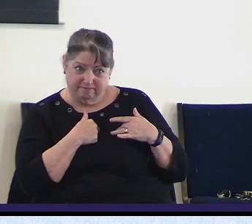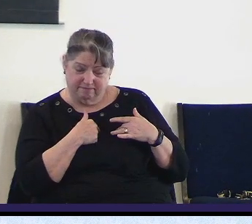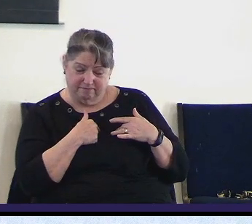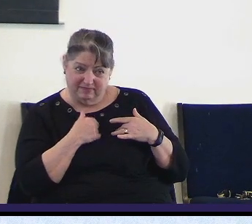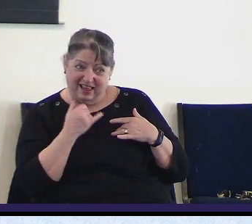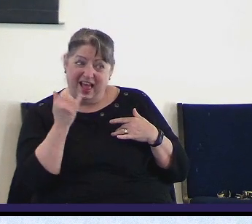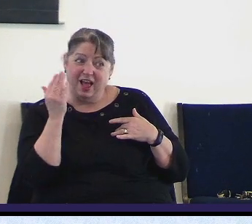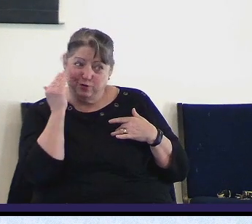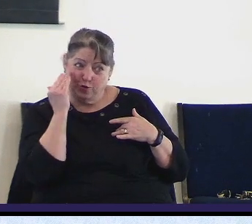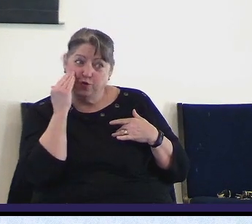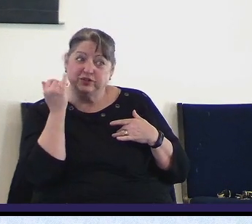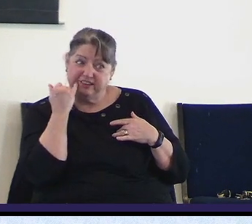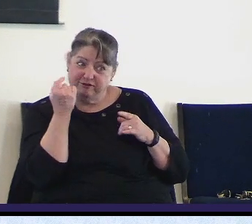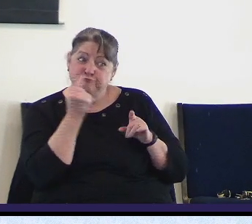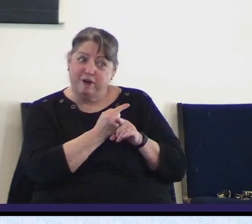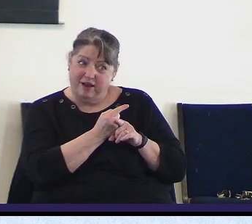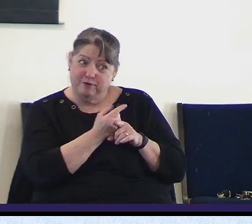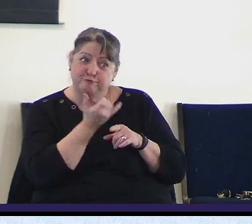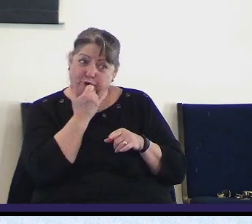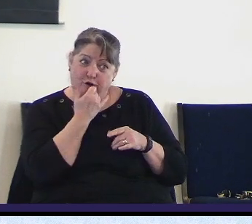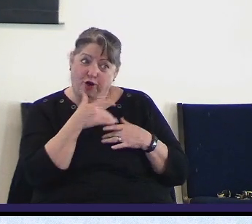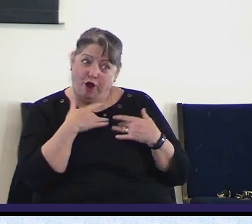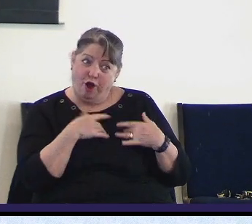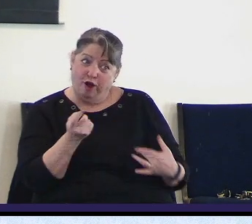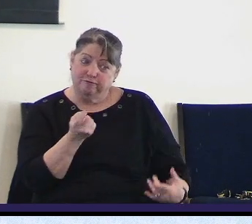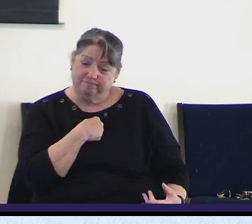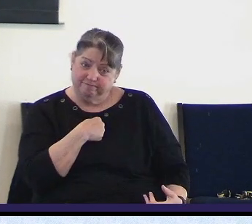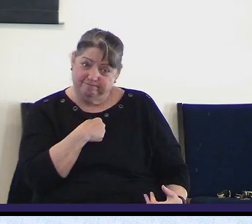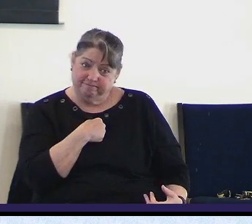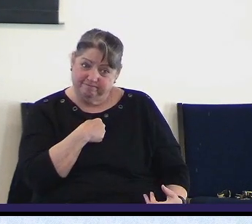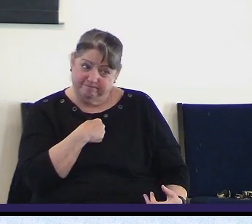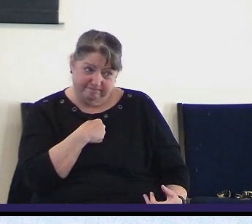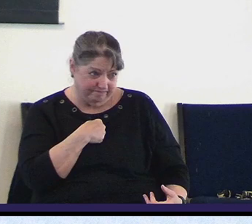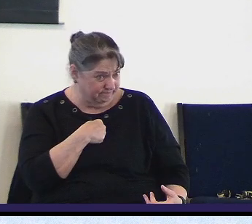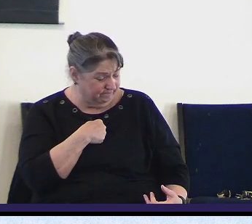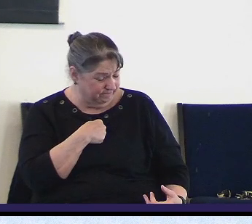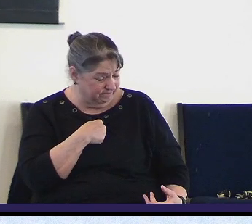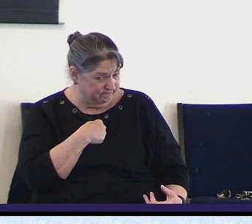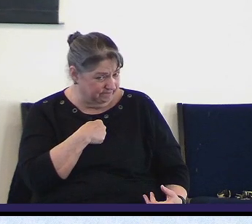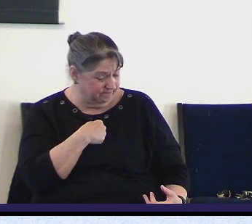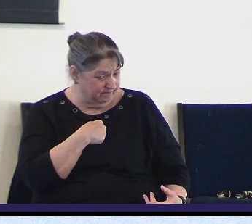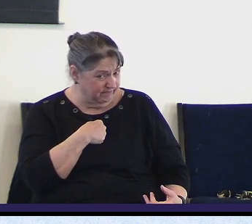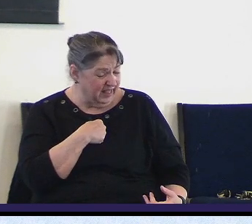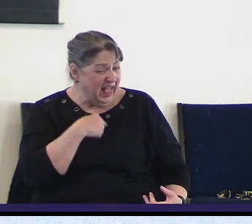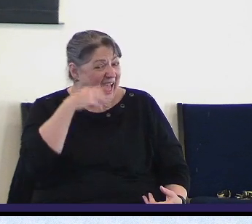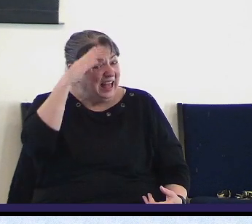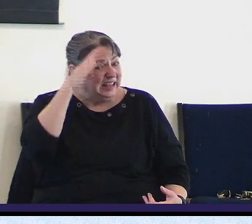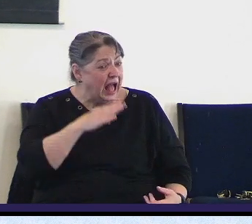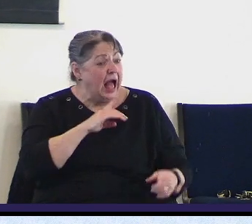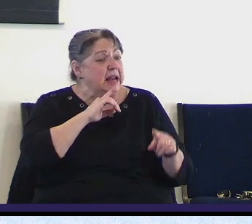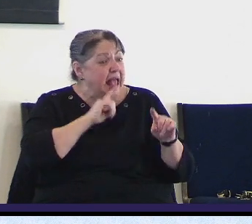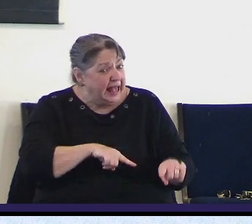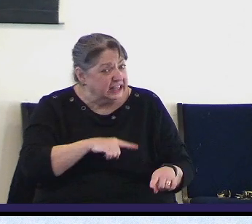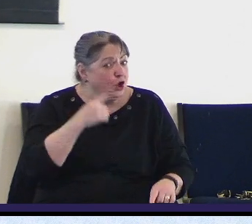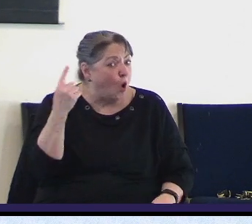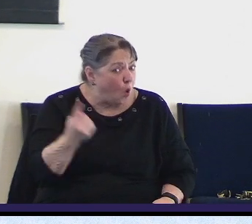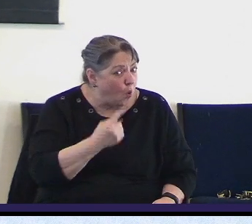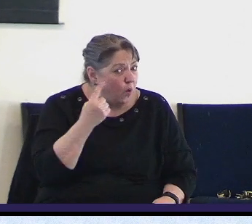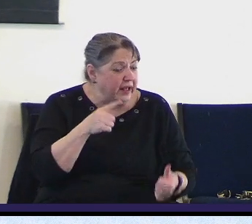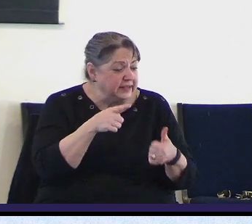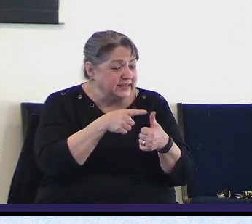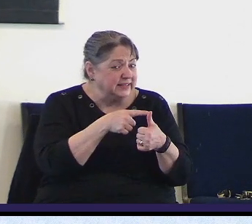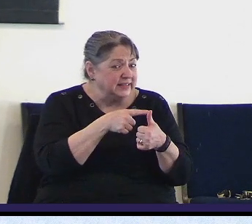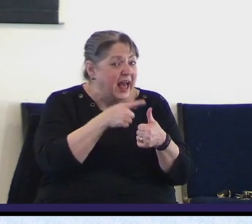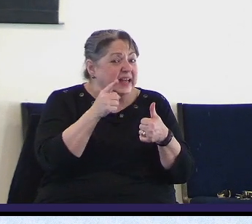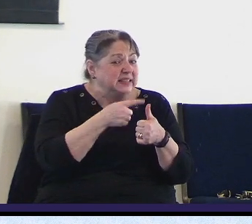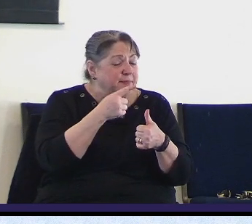God will move God will answer in one way or another it's not always yes sometimes it's no and sometimes it's wait but God